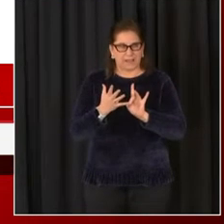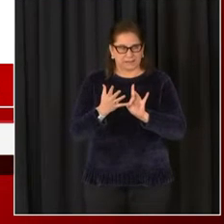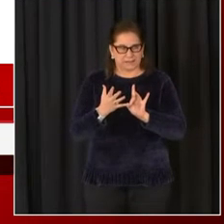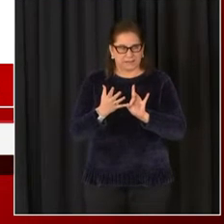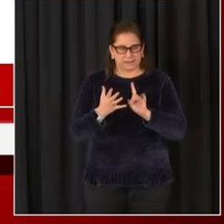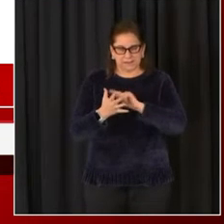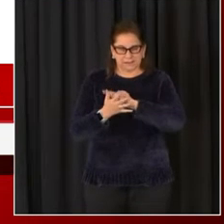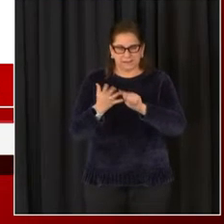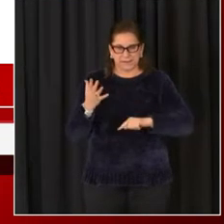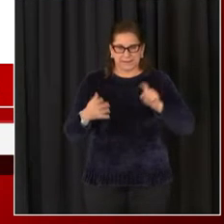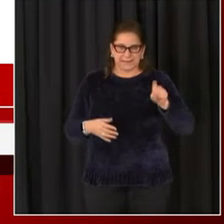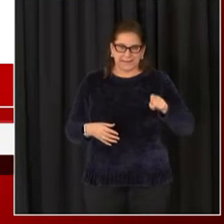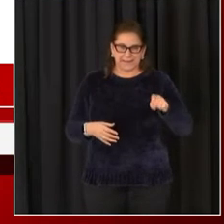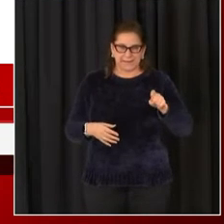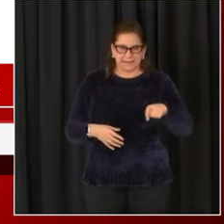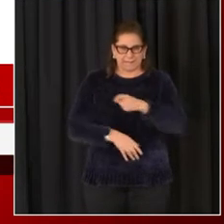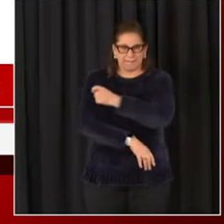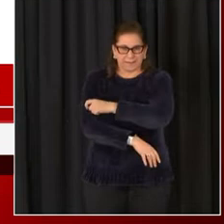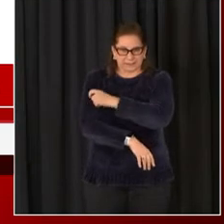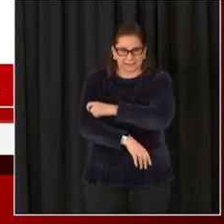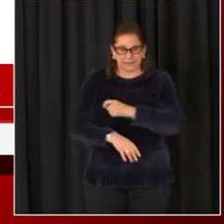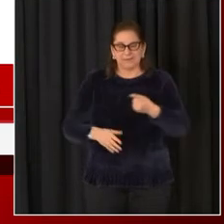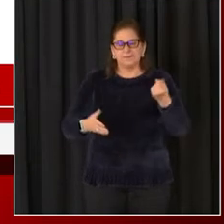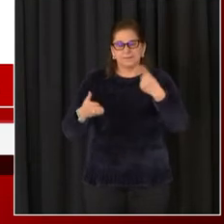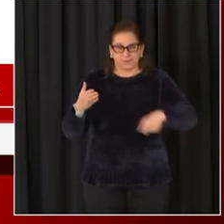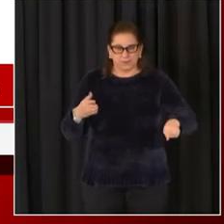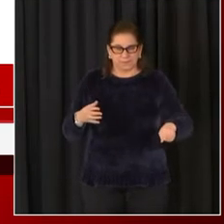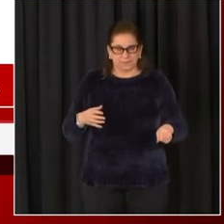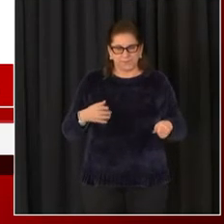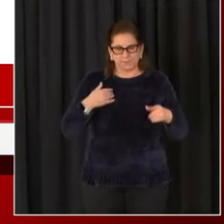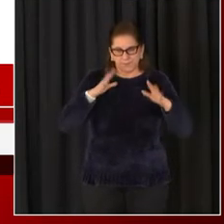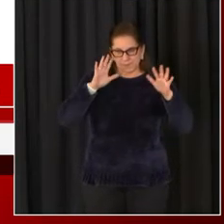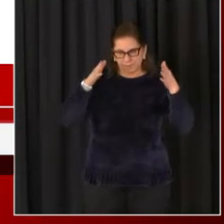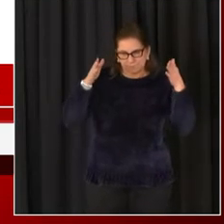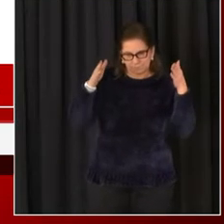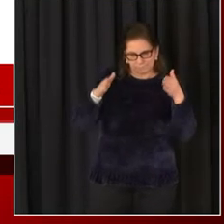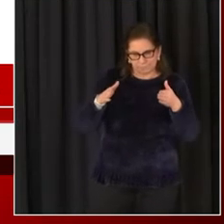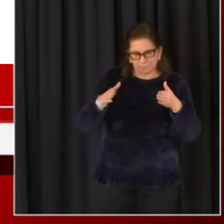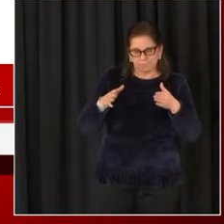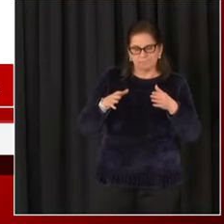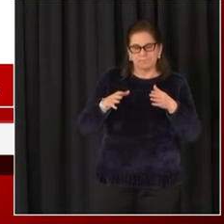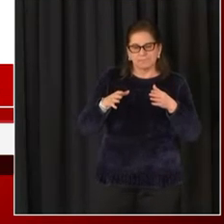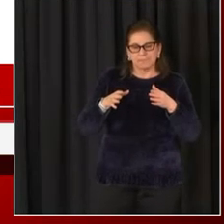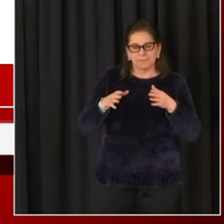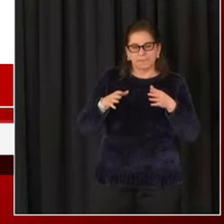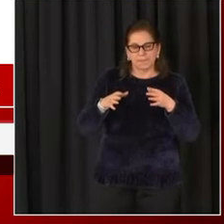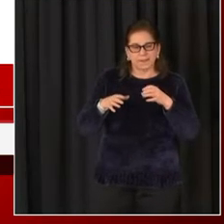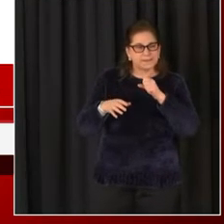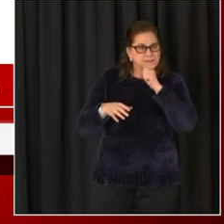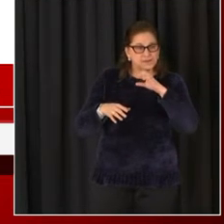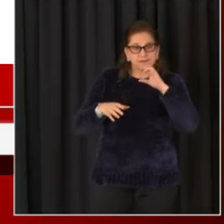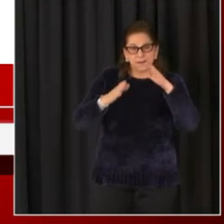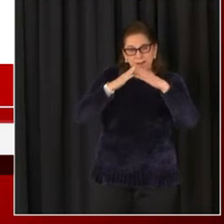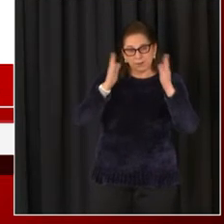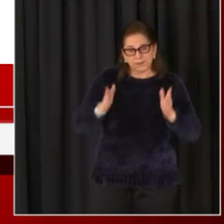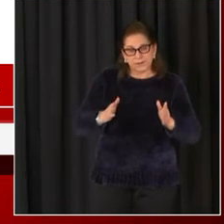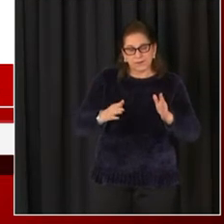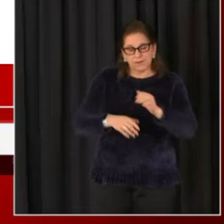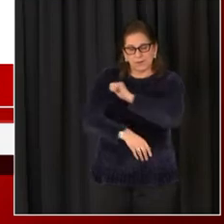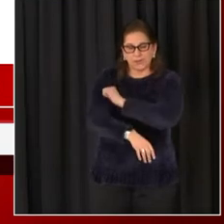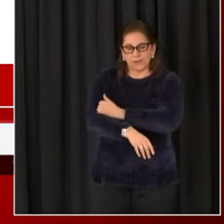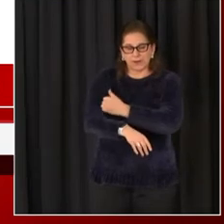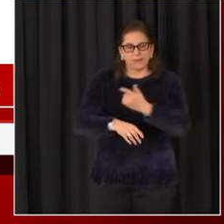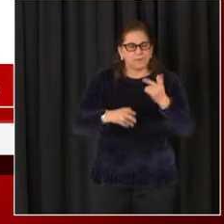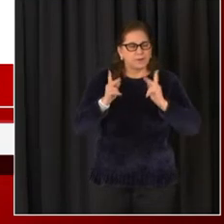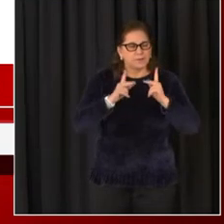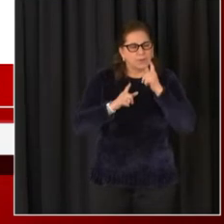also rolling out an initiative that will target seniors, as I mentioned, and D.C. Housing Authority property. So, Dr. Nesbitt, if you would say